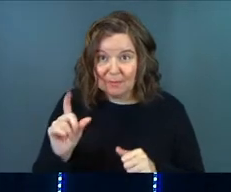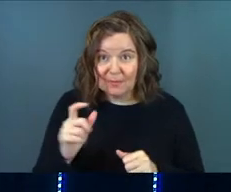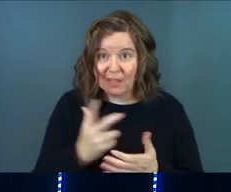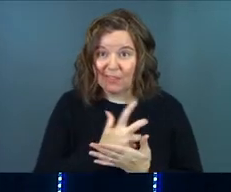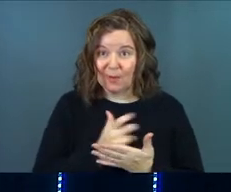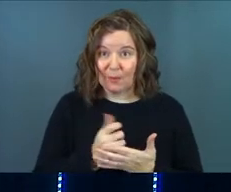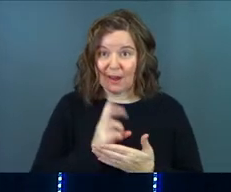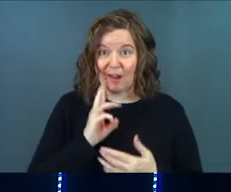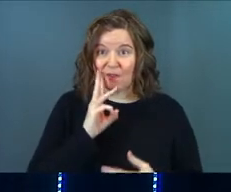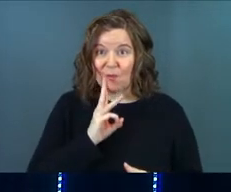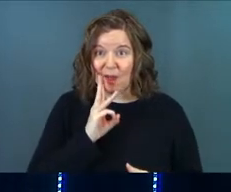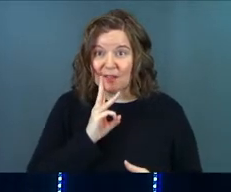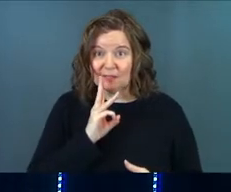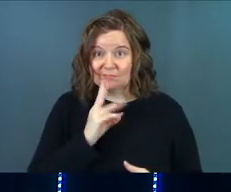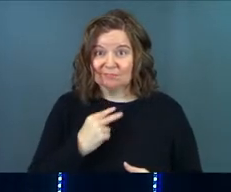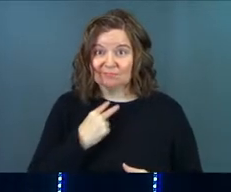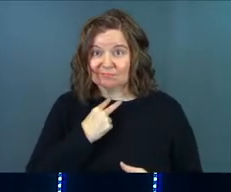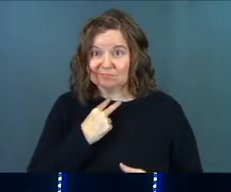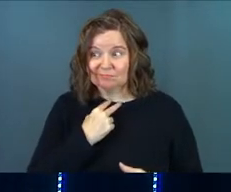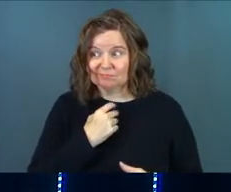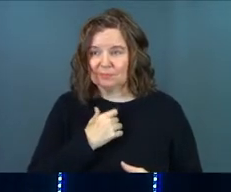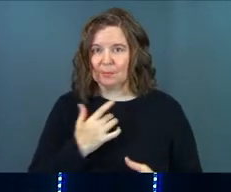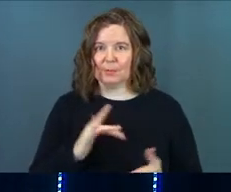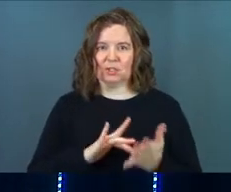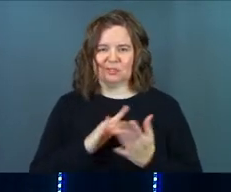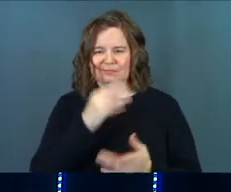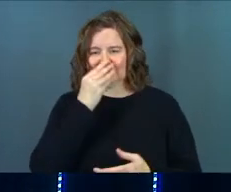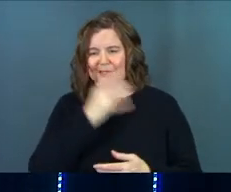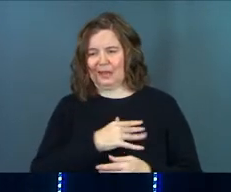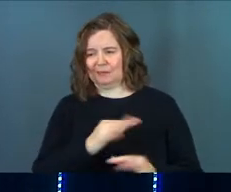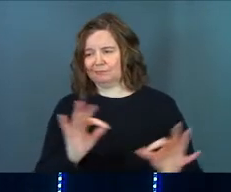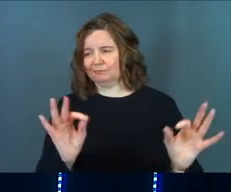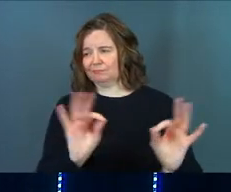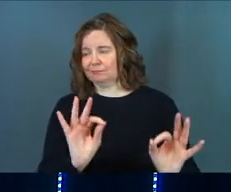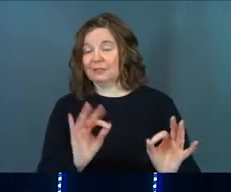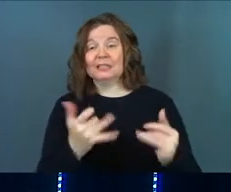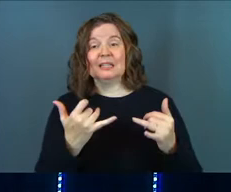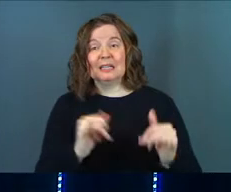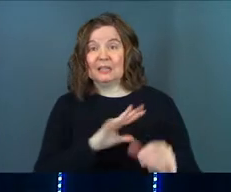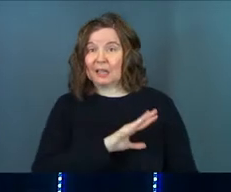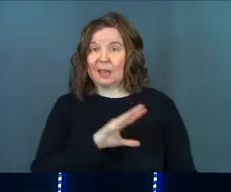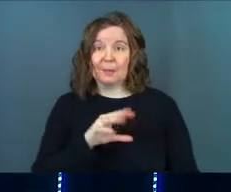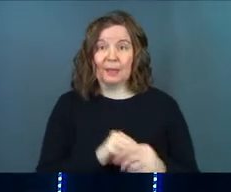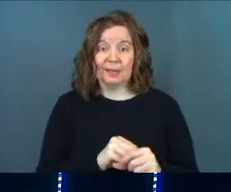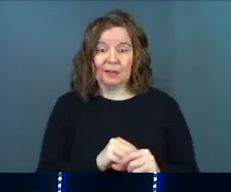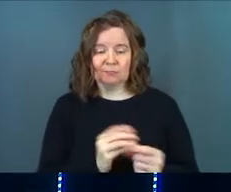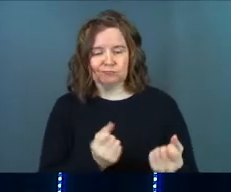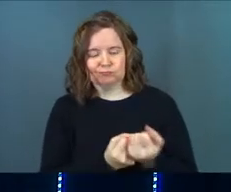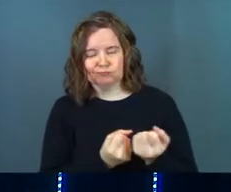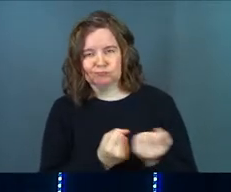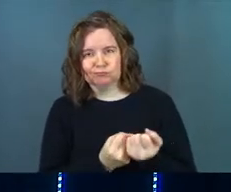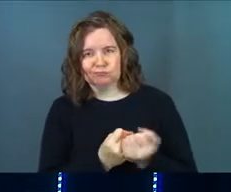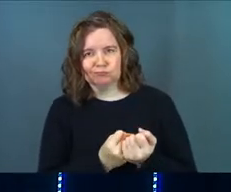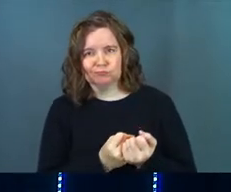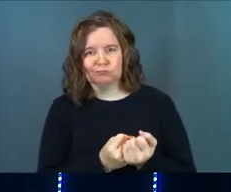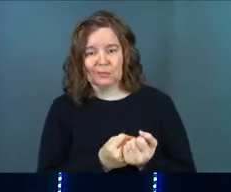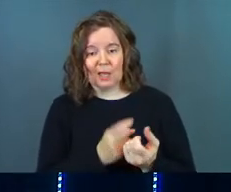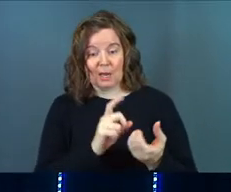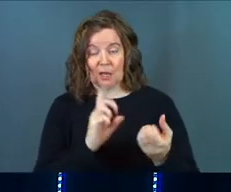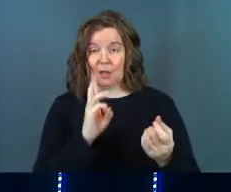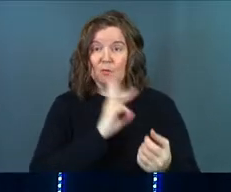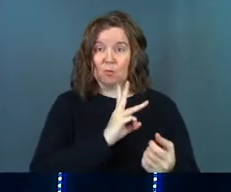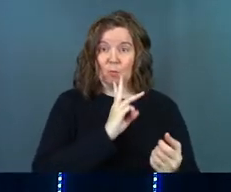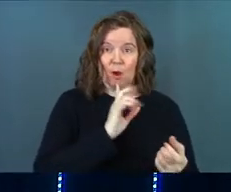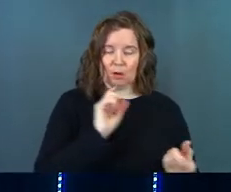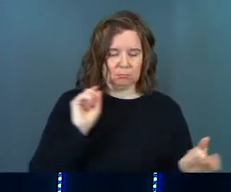They ran out of wine. And Jesus didn't care that the problem was a little problem. He came into their little problem and he turned